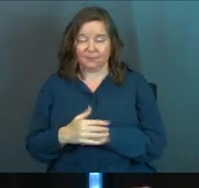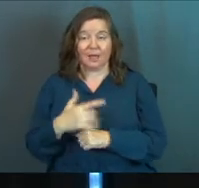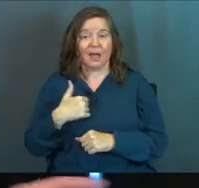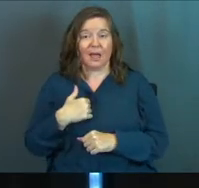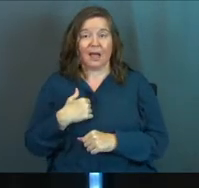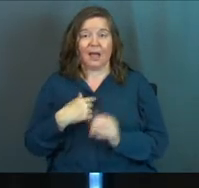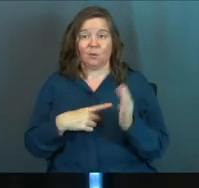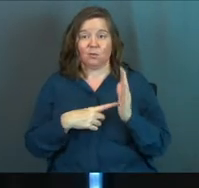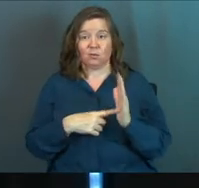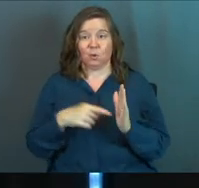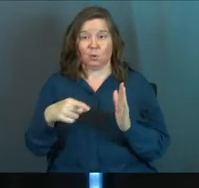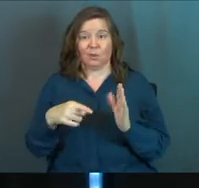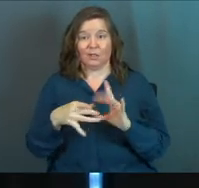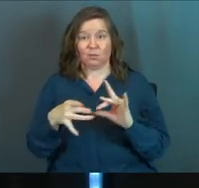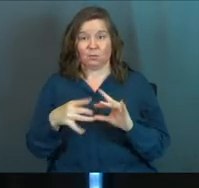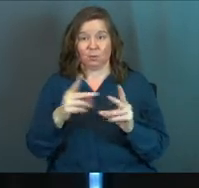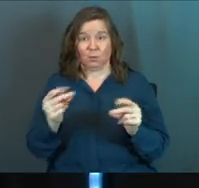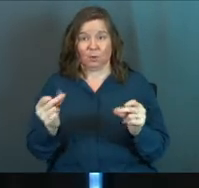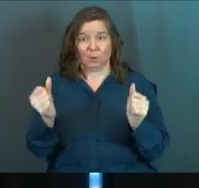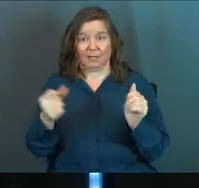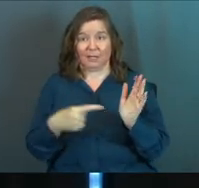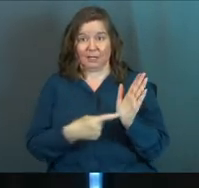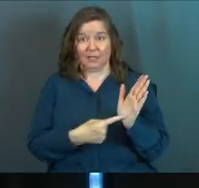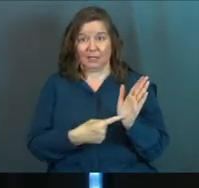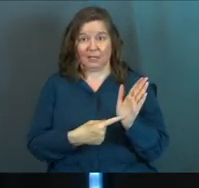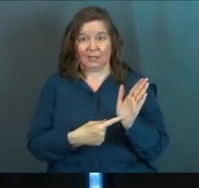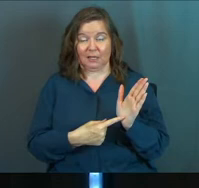I would just show you this scripture really quick.